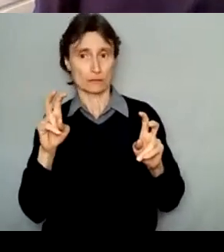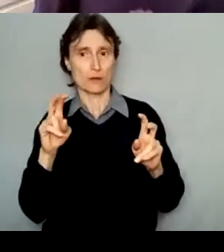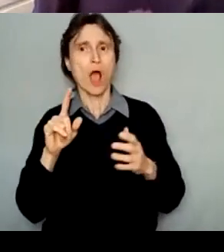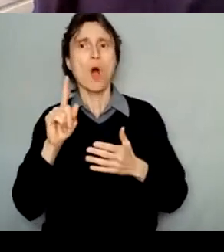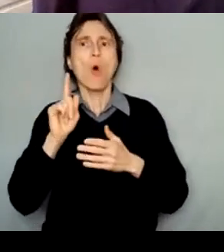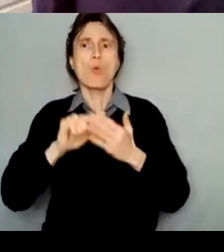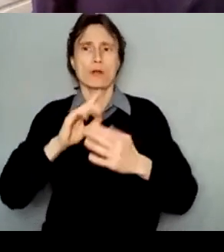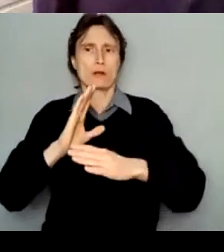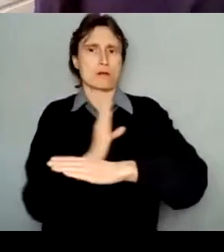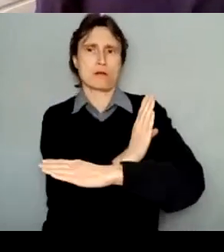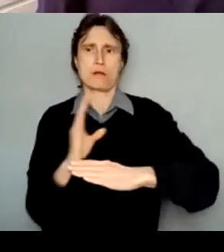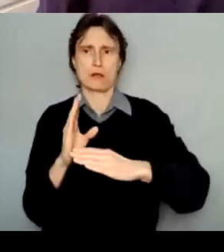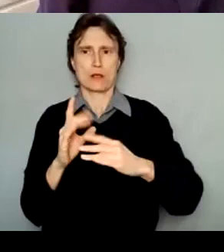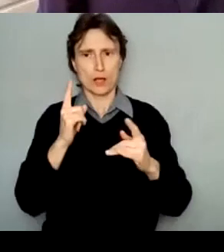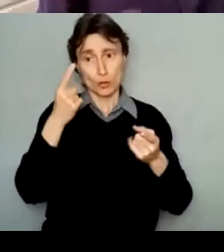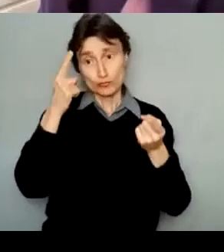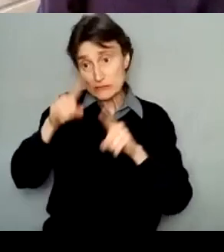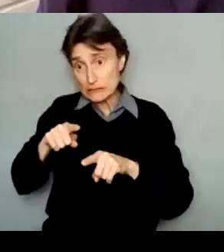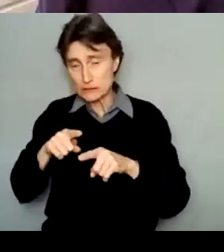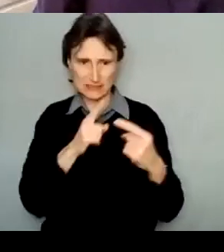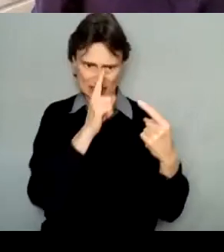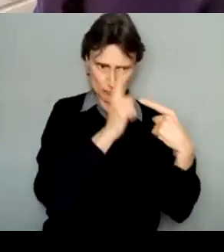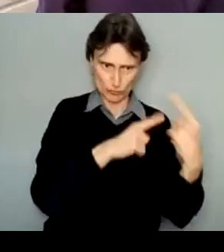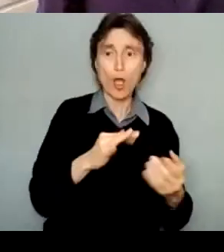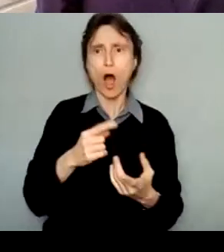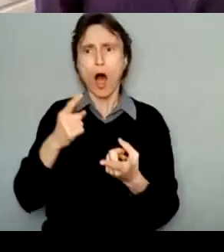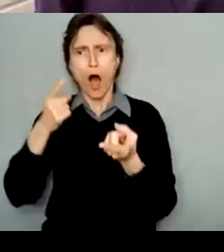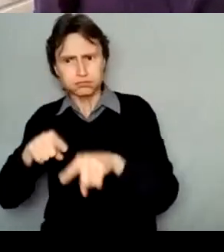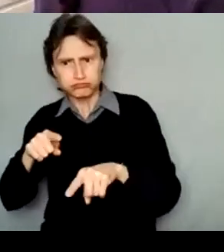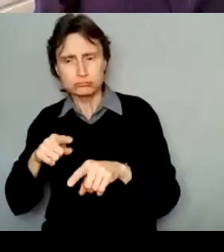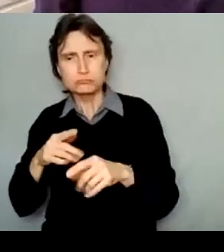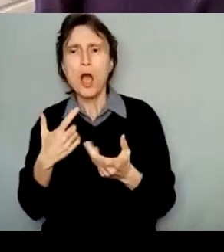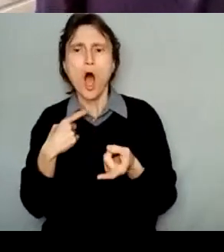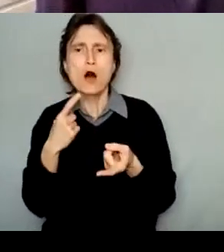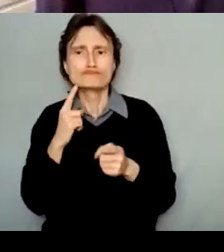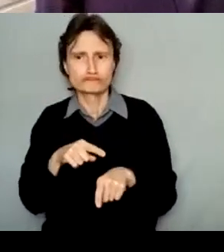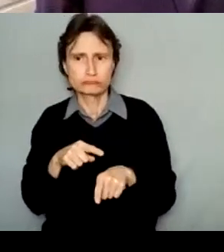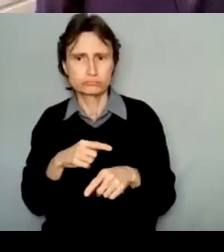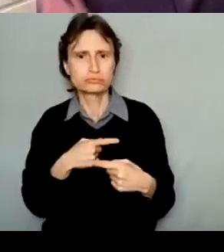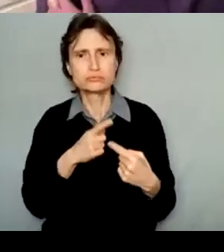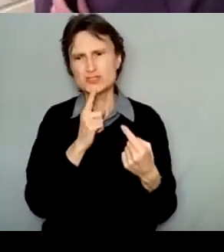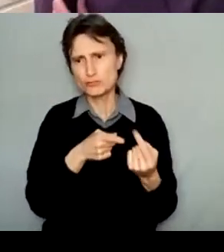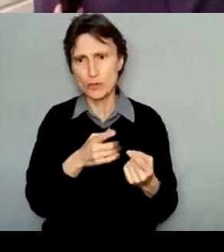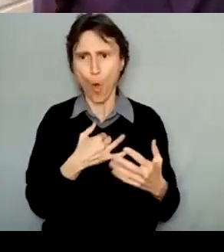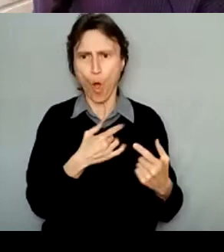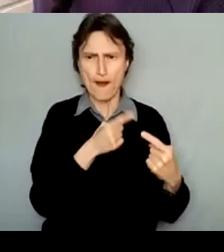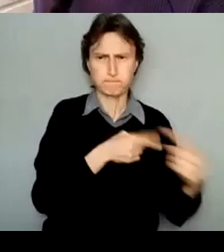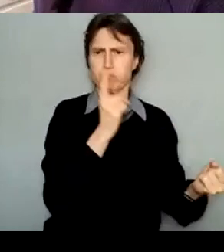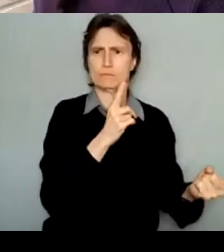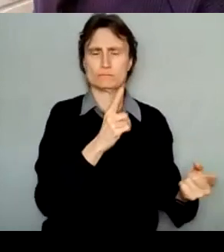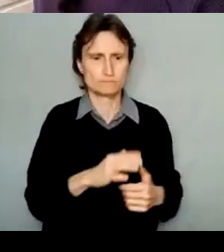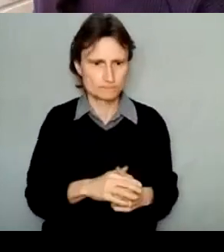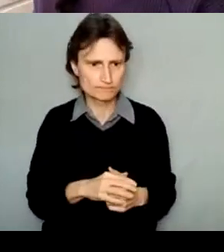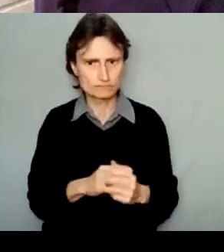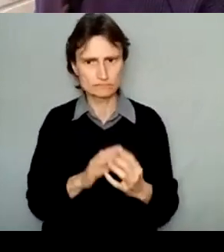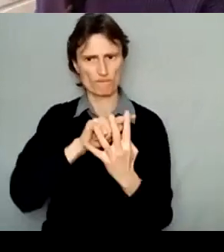program criteria that we just covered. Strongly agree, agree, disagree, strongly disagree. So over the